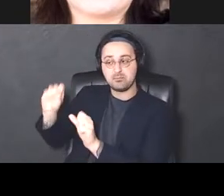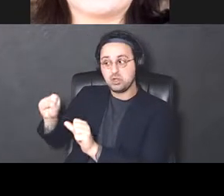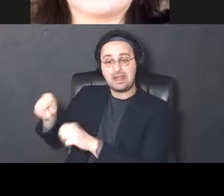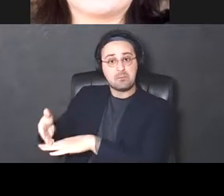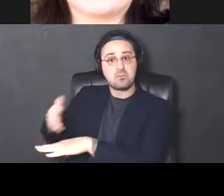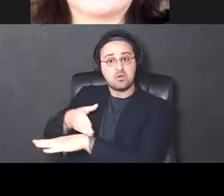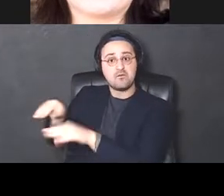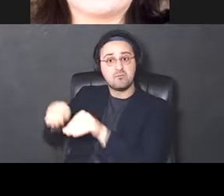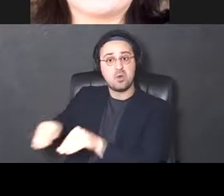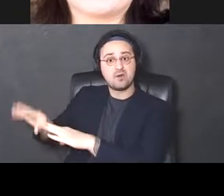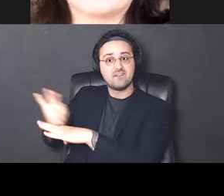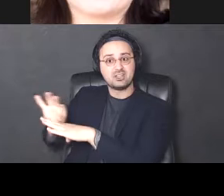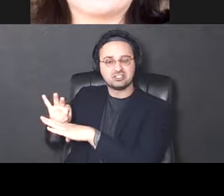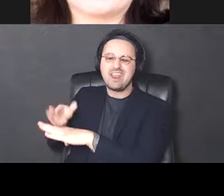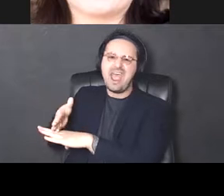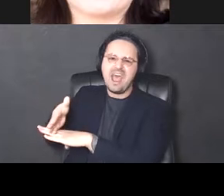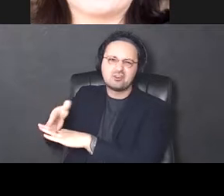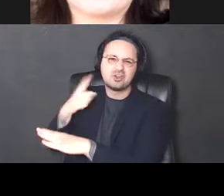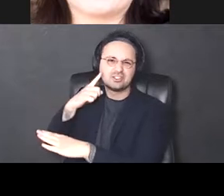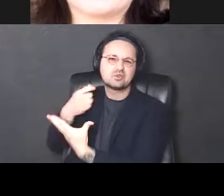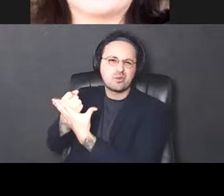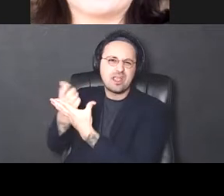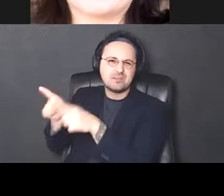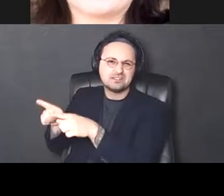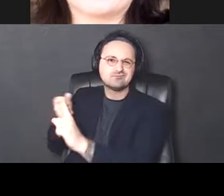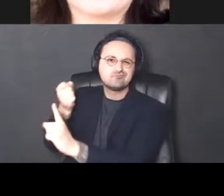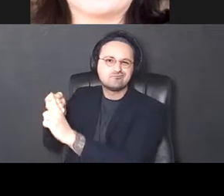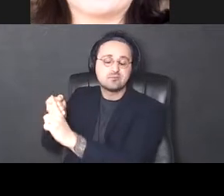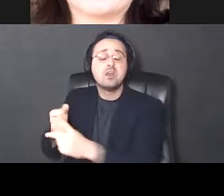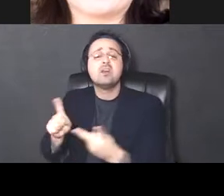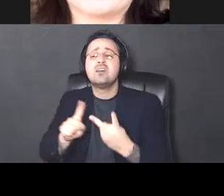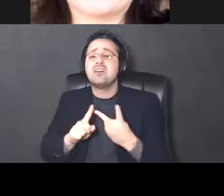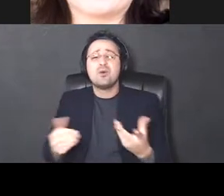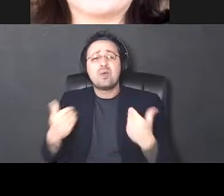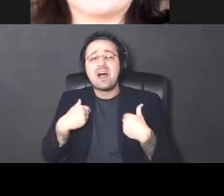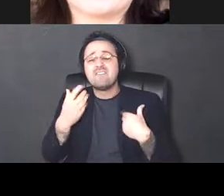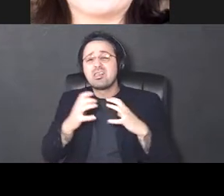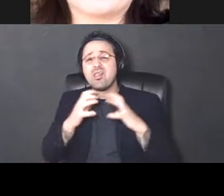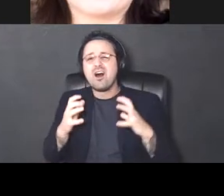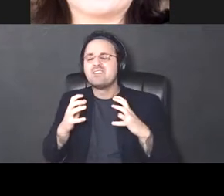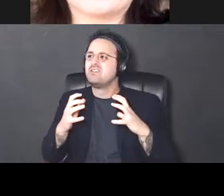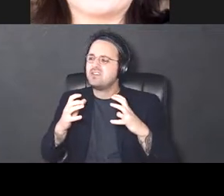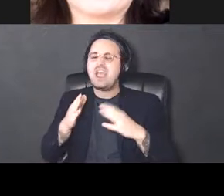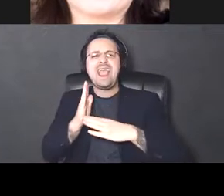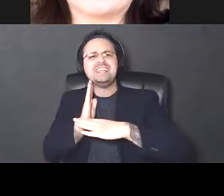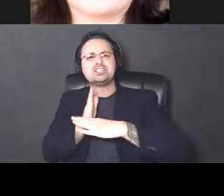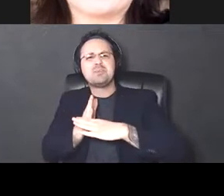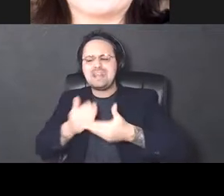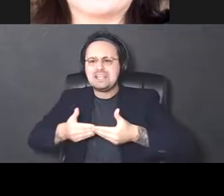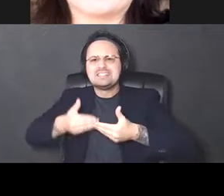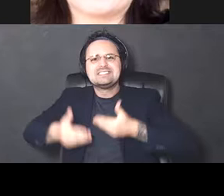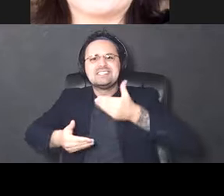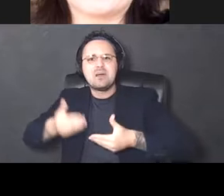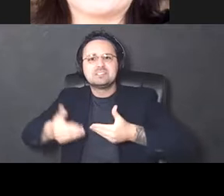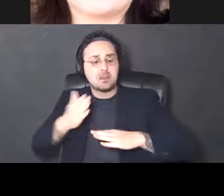after a cortical stroke. Um, but there's a lot of, uh, kind of intermediate steps between the